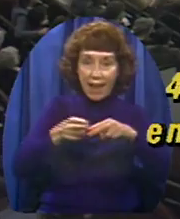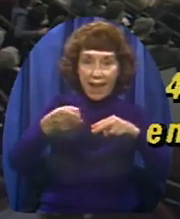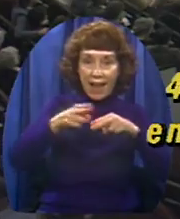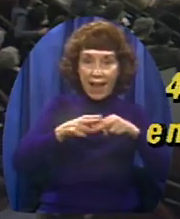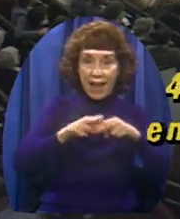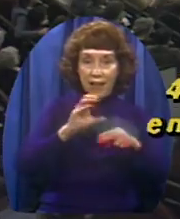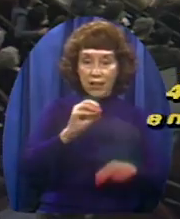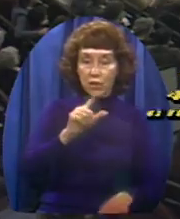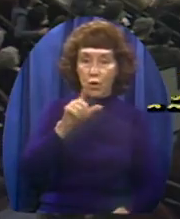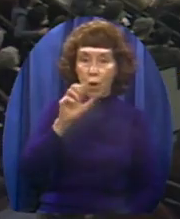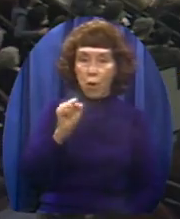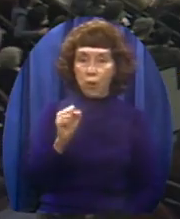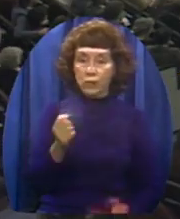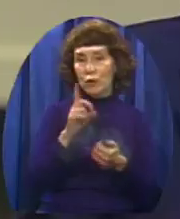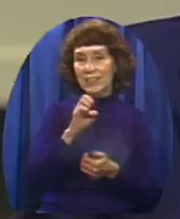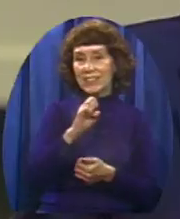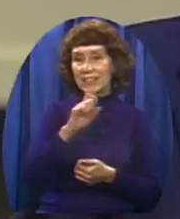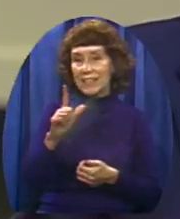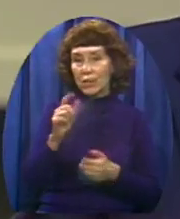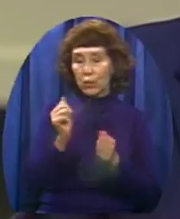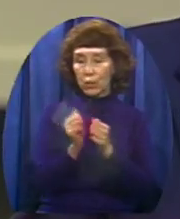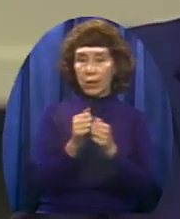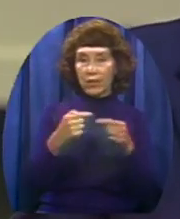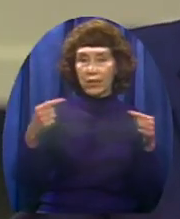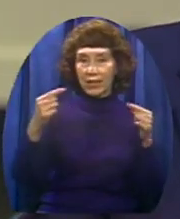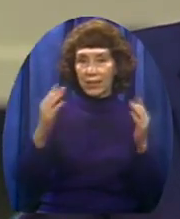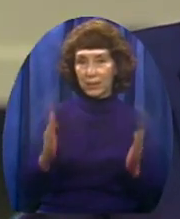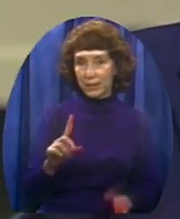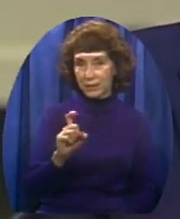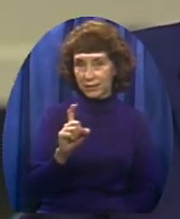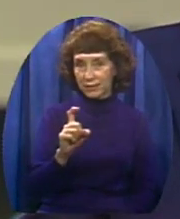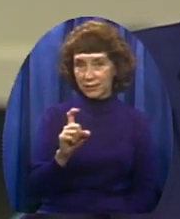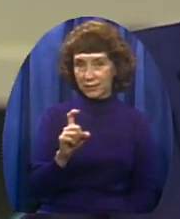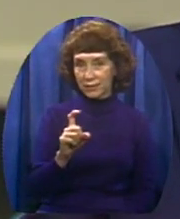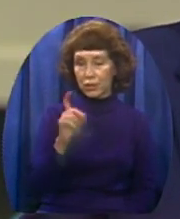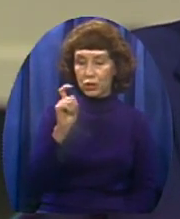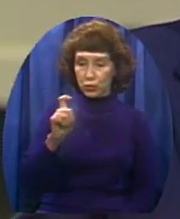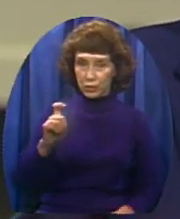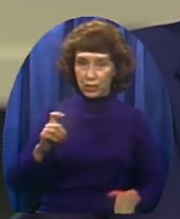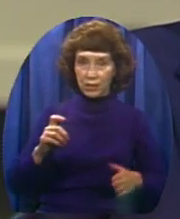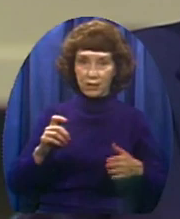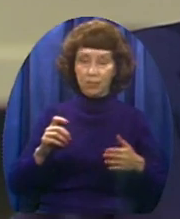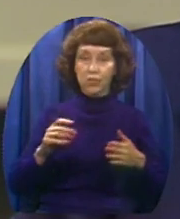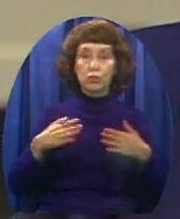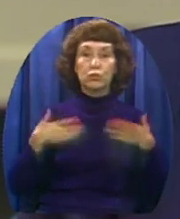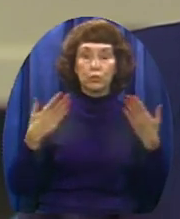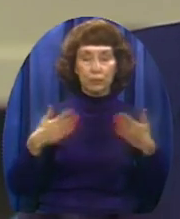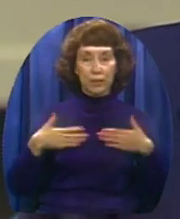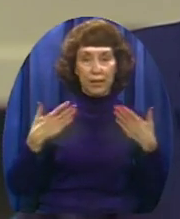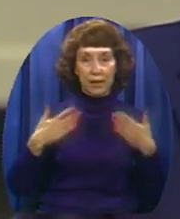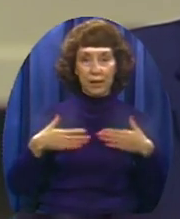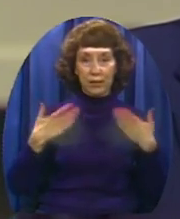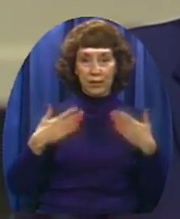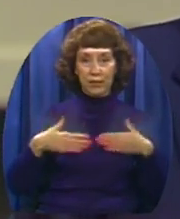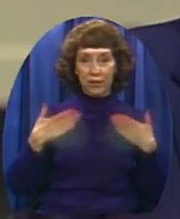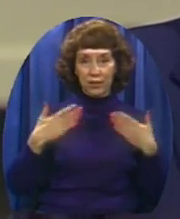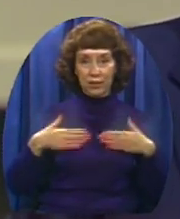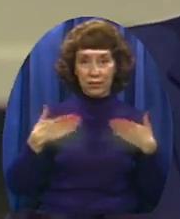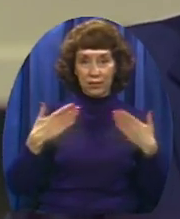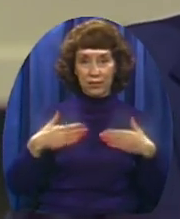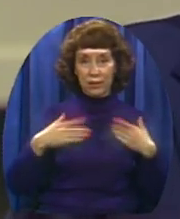shall reward thee I can honestly tell you That when I hear from time to time